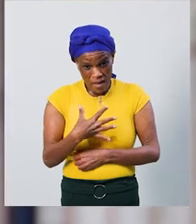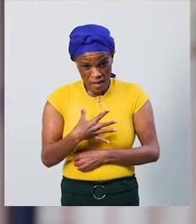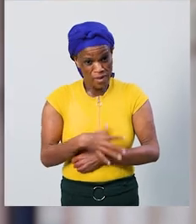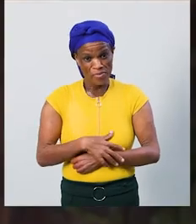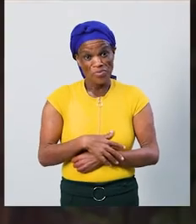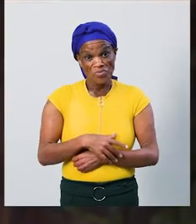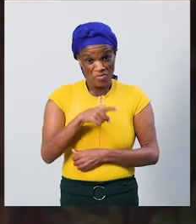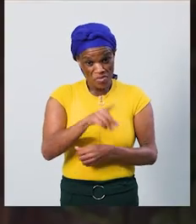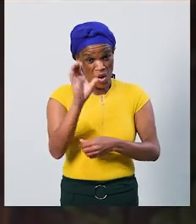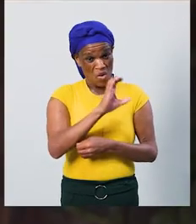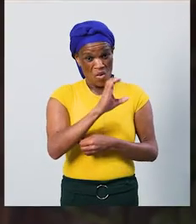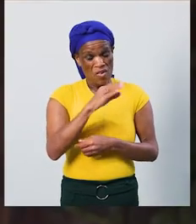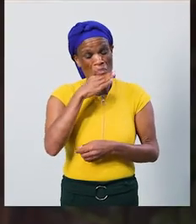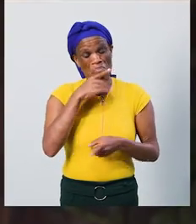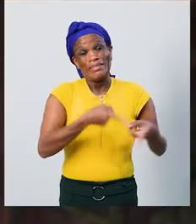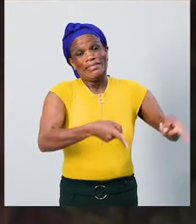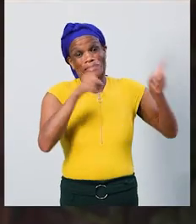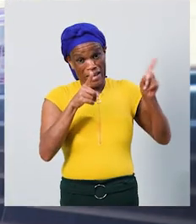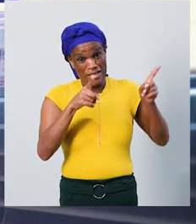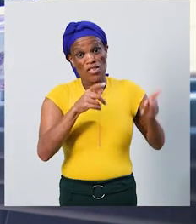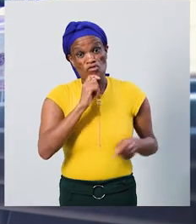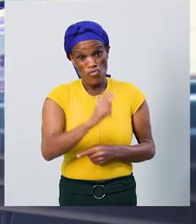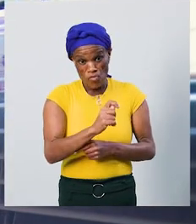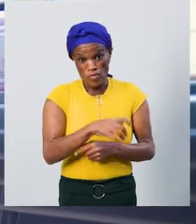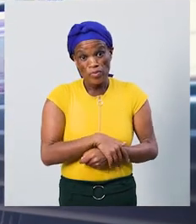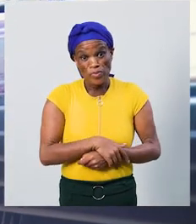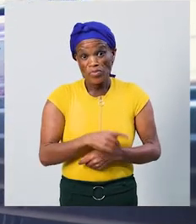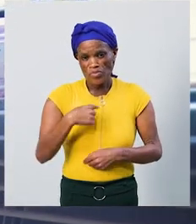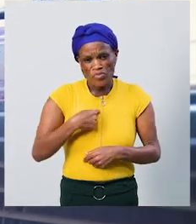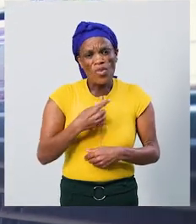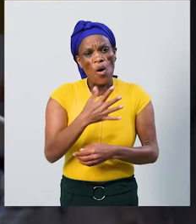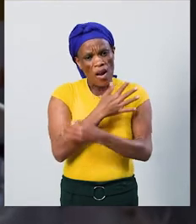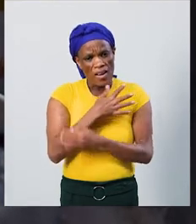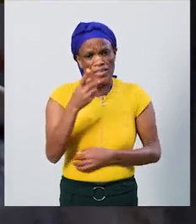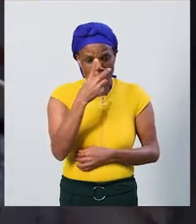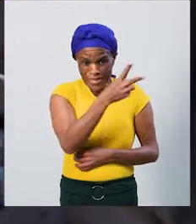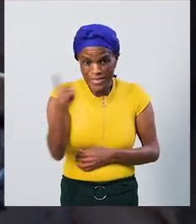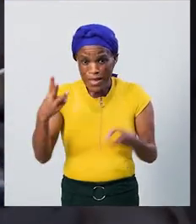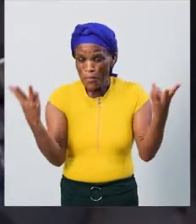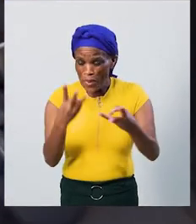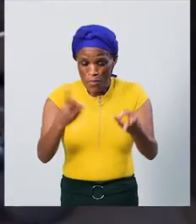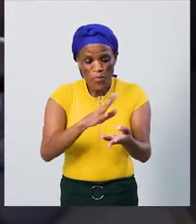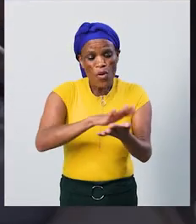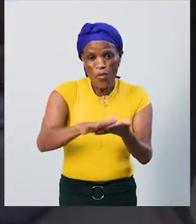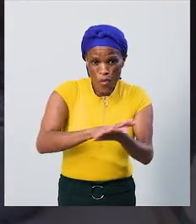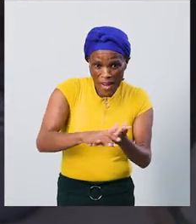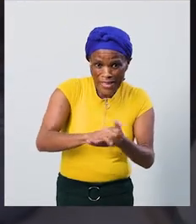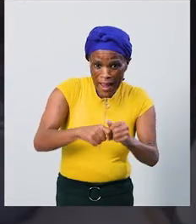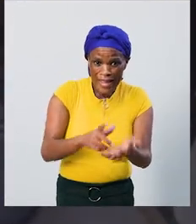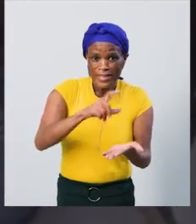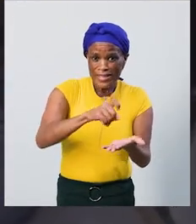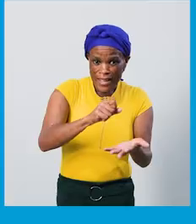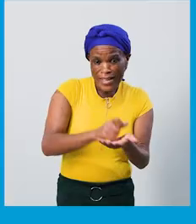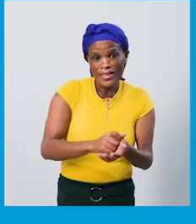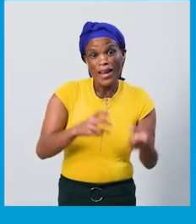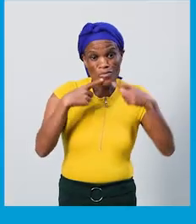Corona is a very dangerous virus. I would like to see people sanitize, wash their hands and always wear their masks.